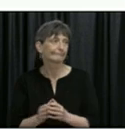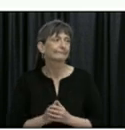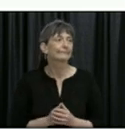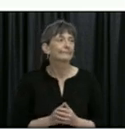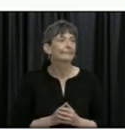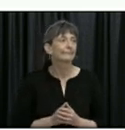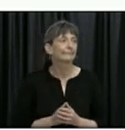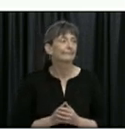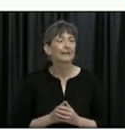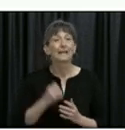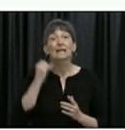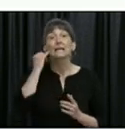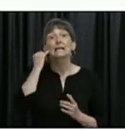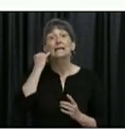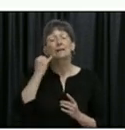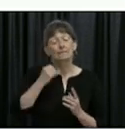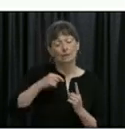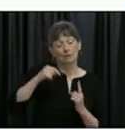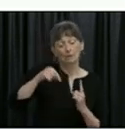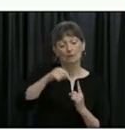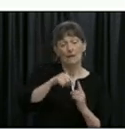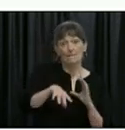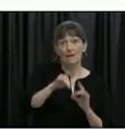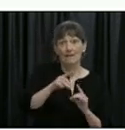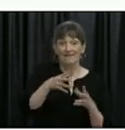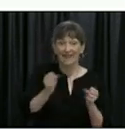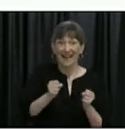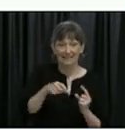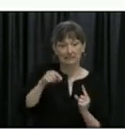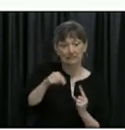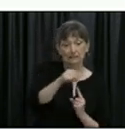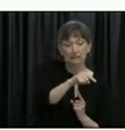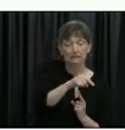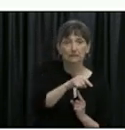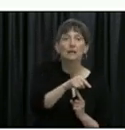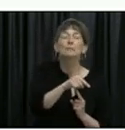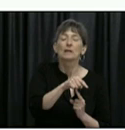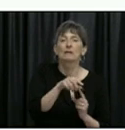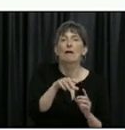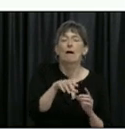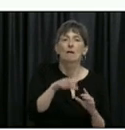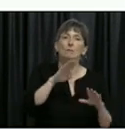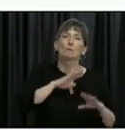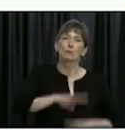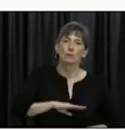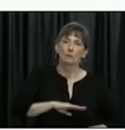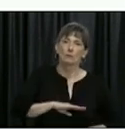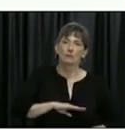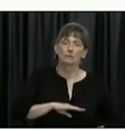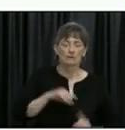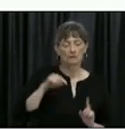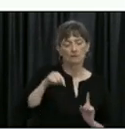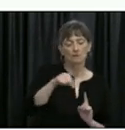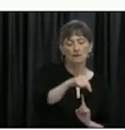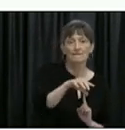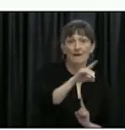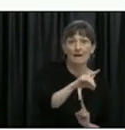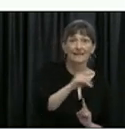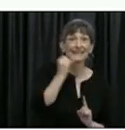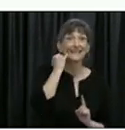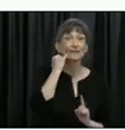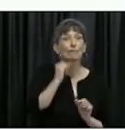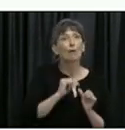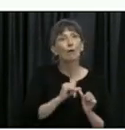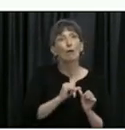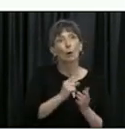actually identify a contact and isolate them, the less they're likely to spread. And again, the lower the number of contacts it is, the easier